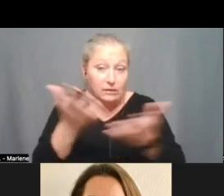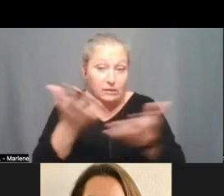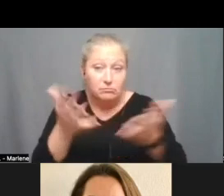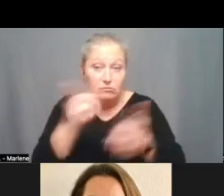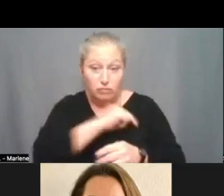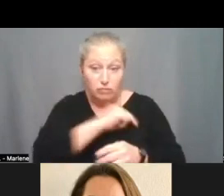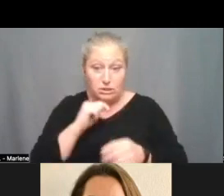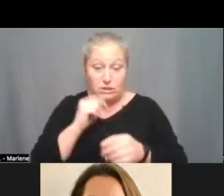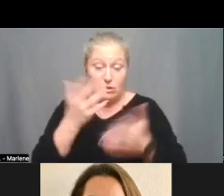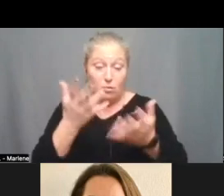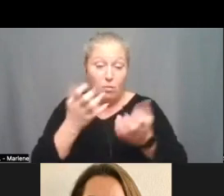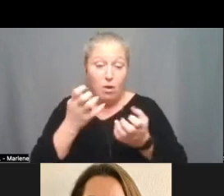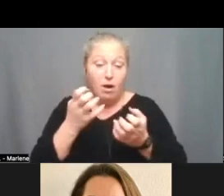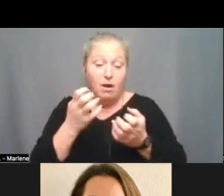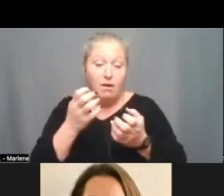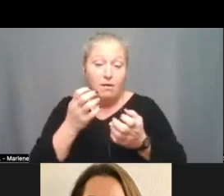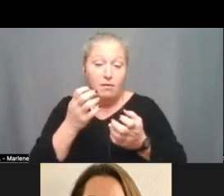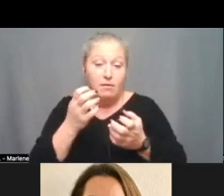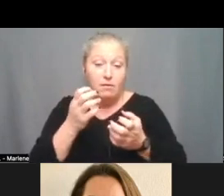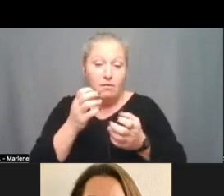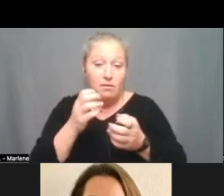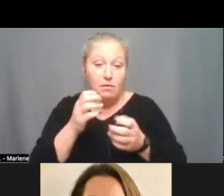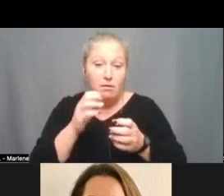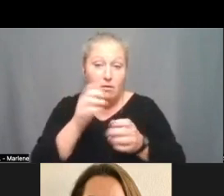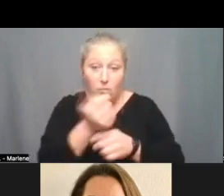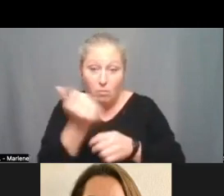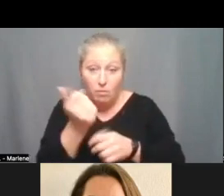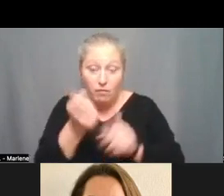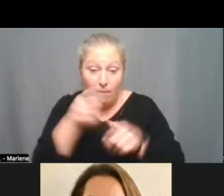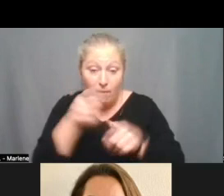would like to move an item off the consent agenda.